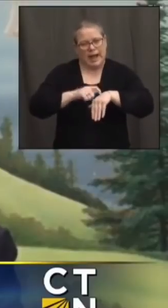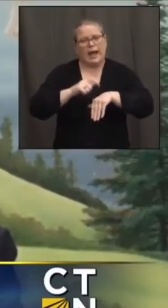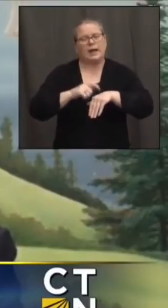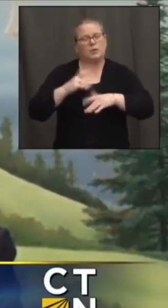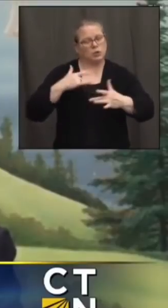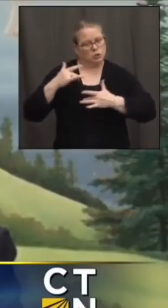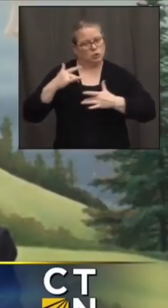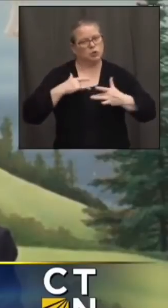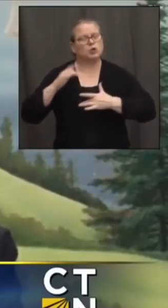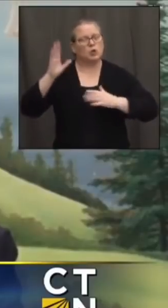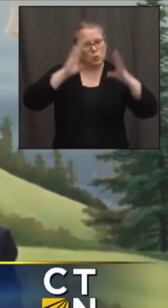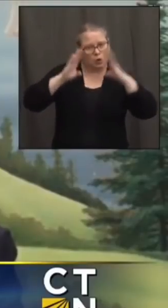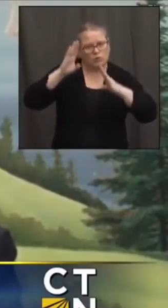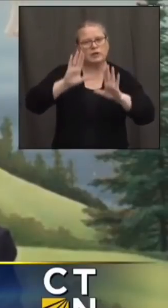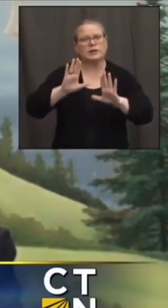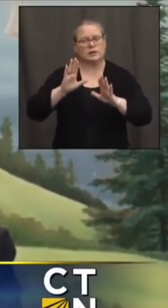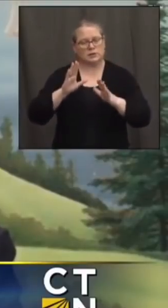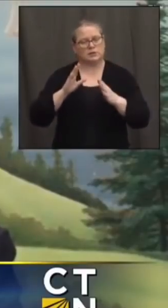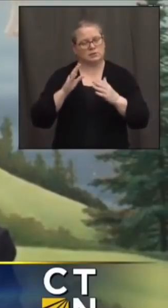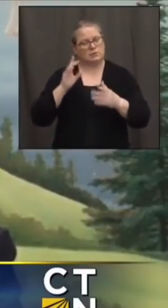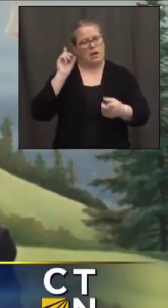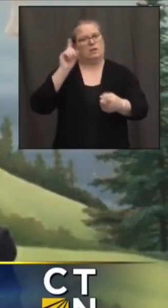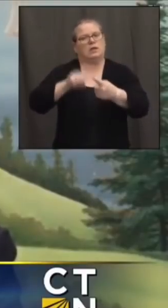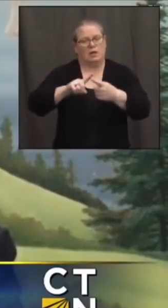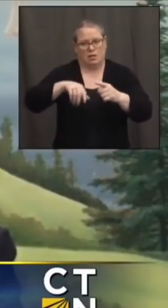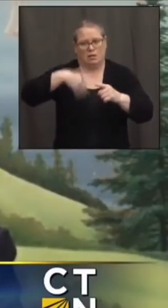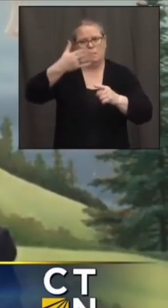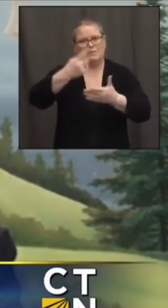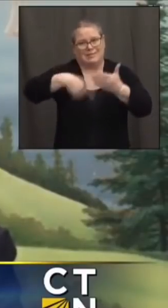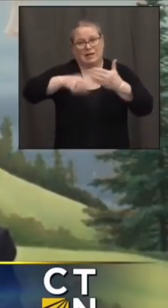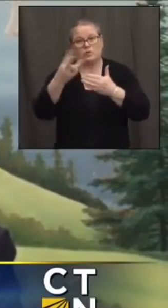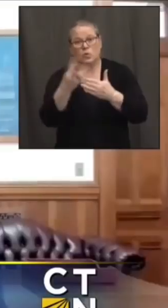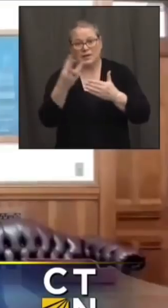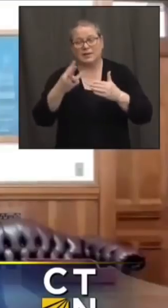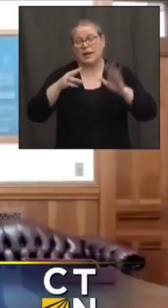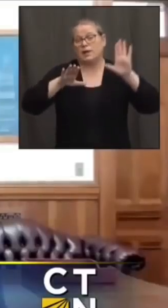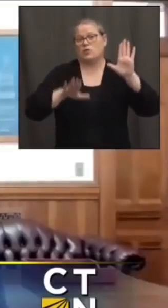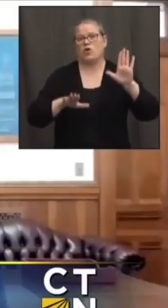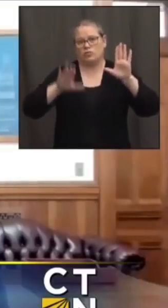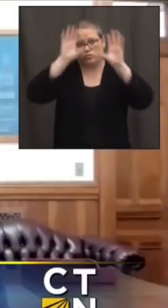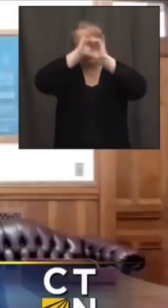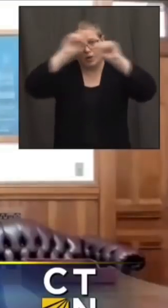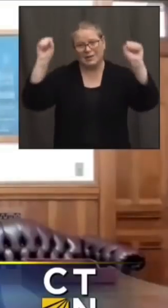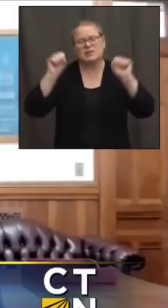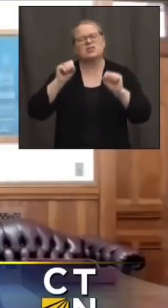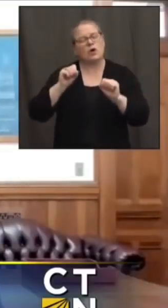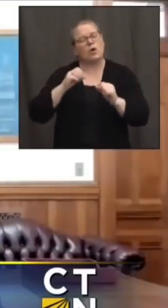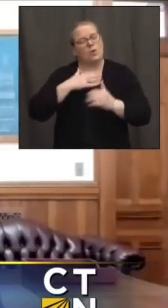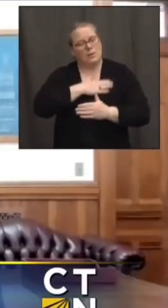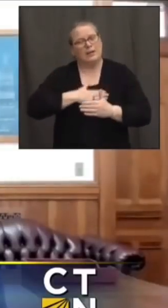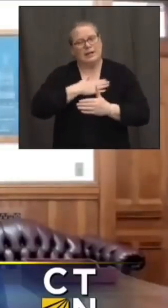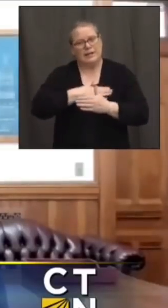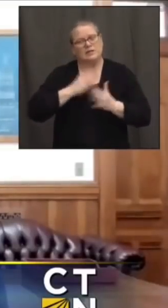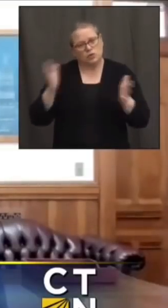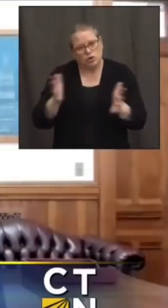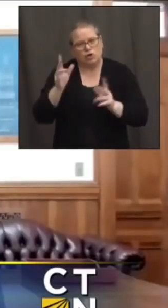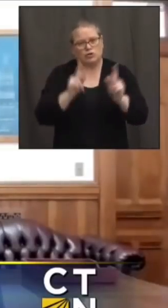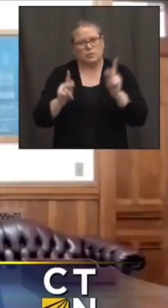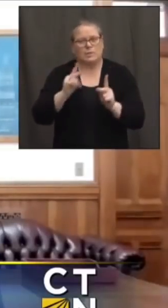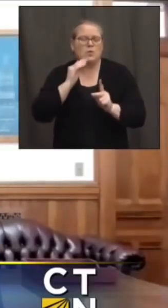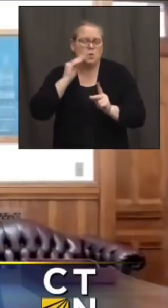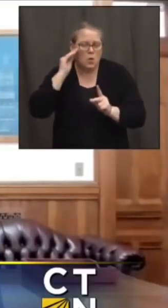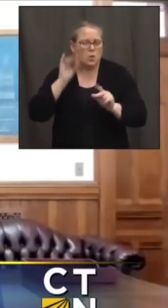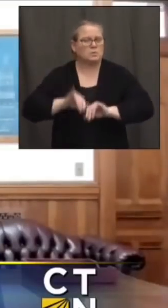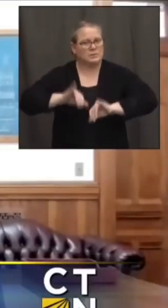urge people to be careful but we're ready paul anything to add on that oh the only thing that i would add a governor at this time we won't go into